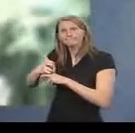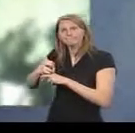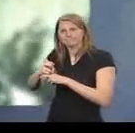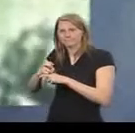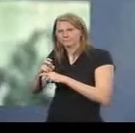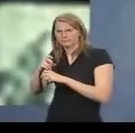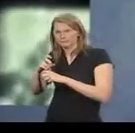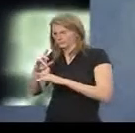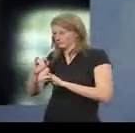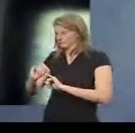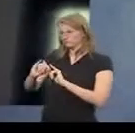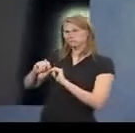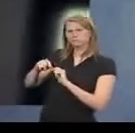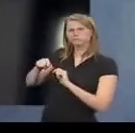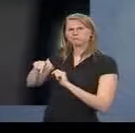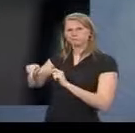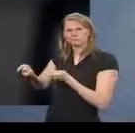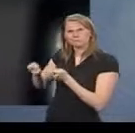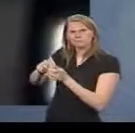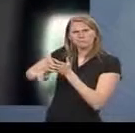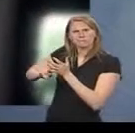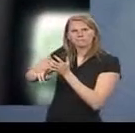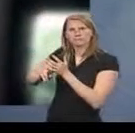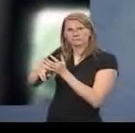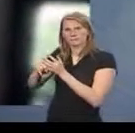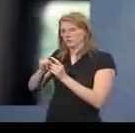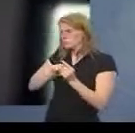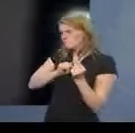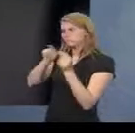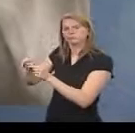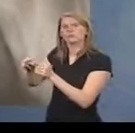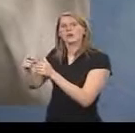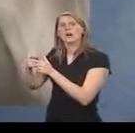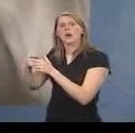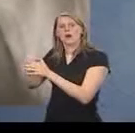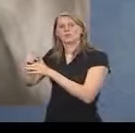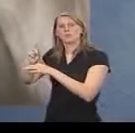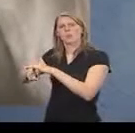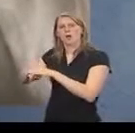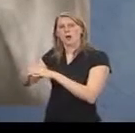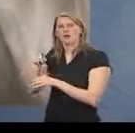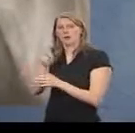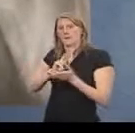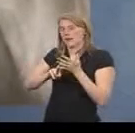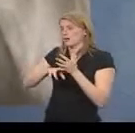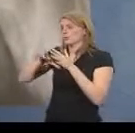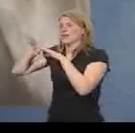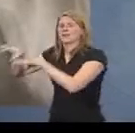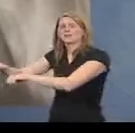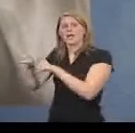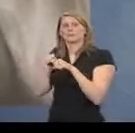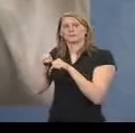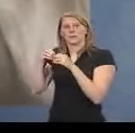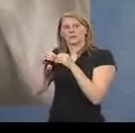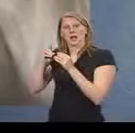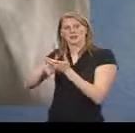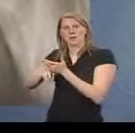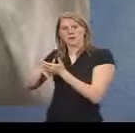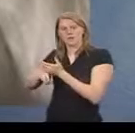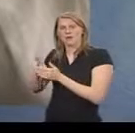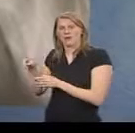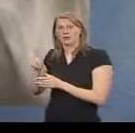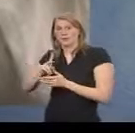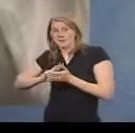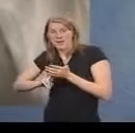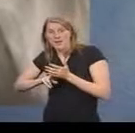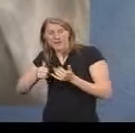kidnap Bin Laden. The plan was to go in at night into the compound that he lived in in Tarnak Farm and try